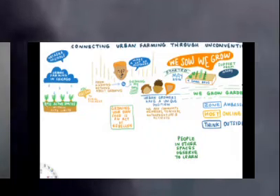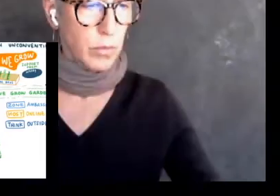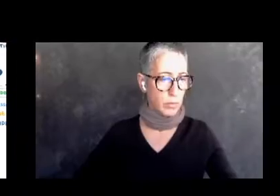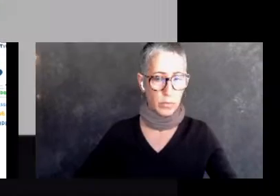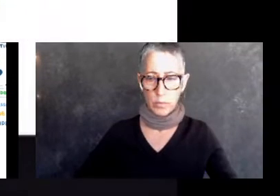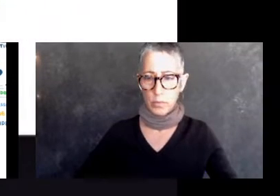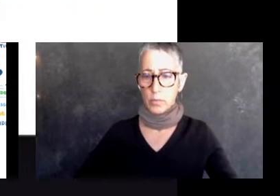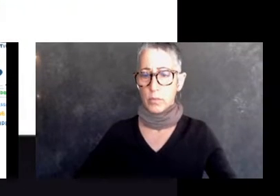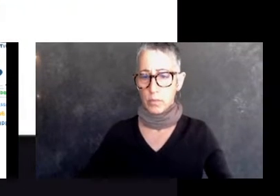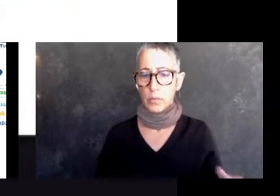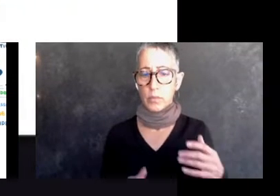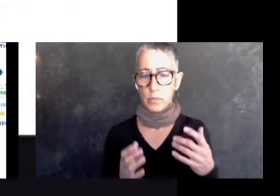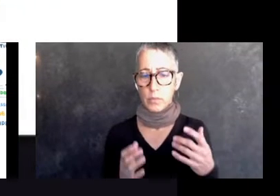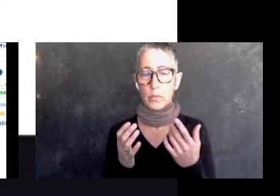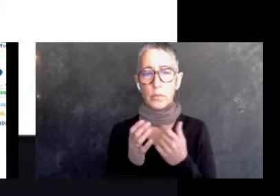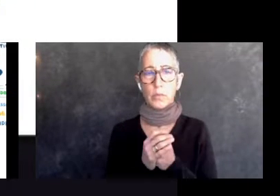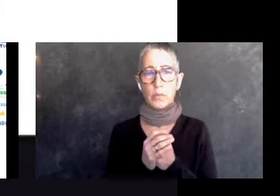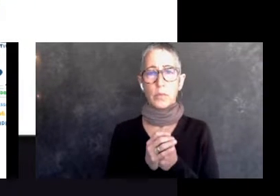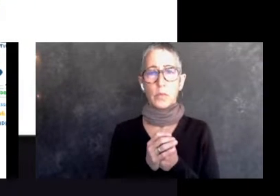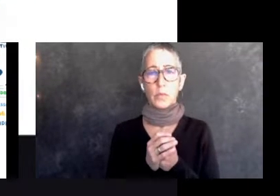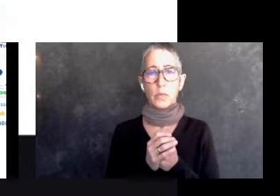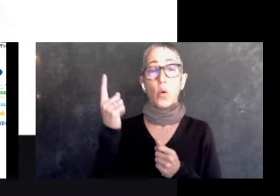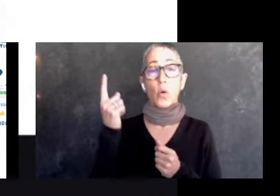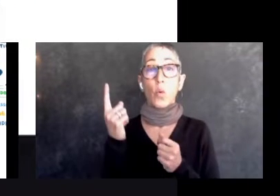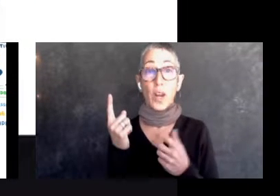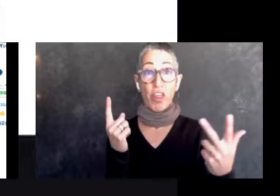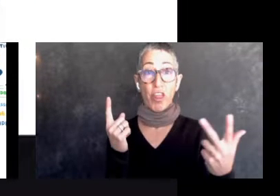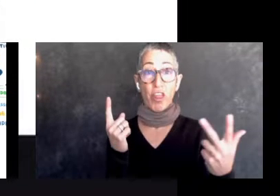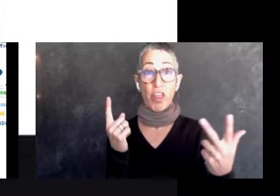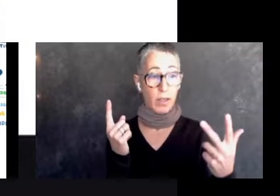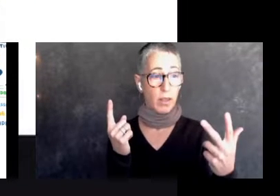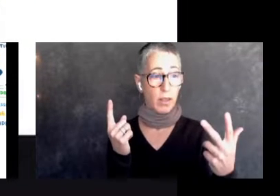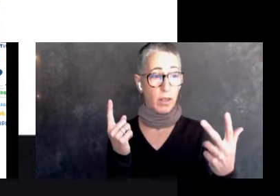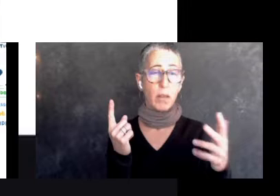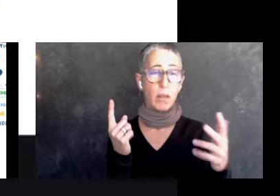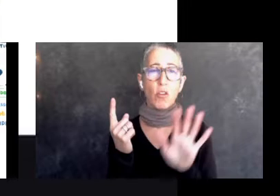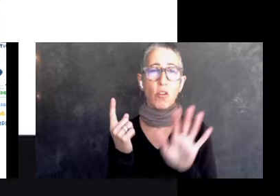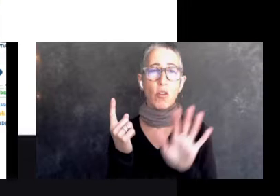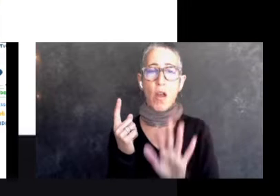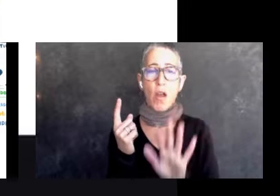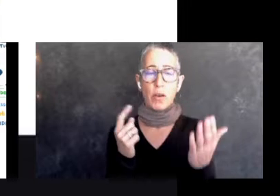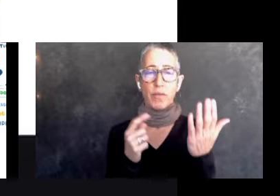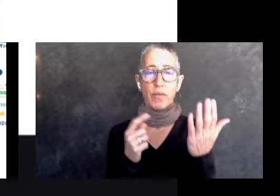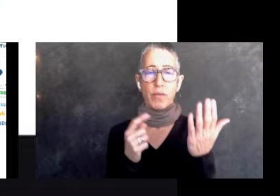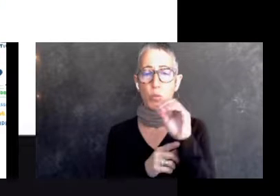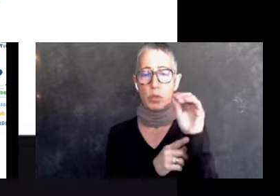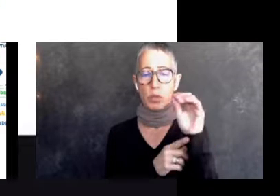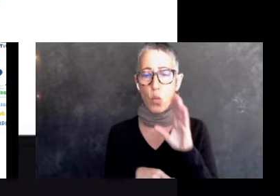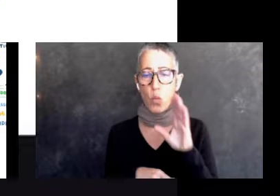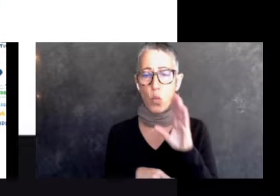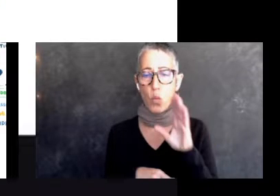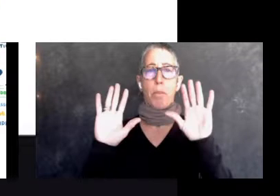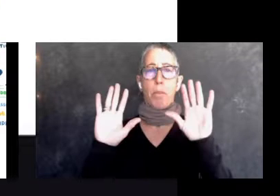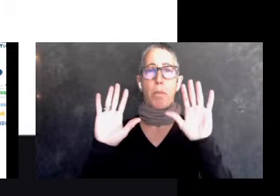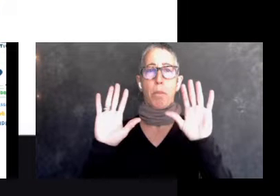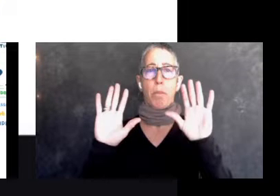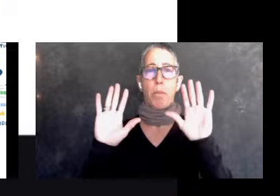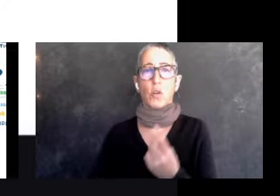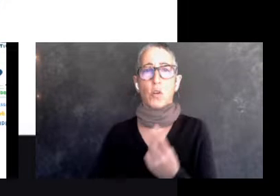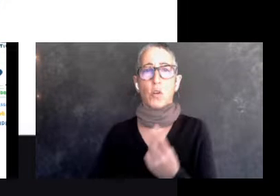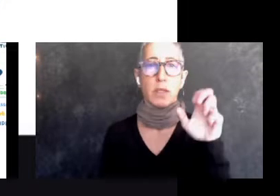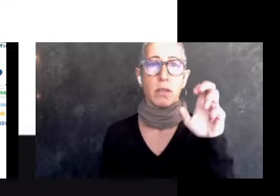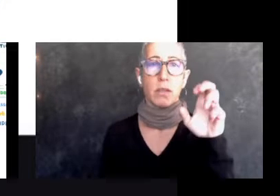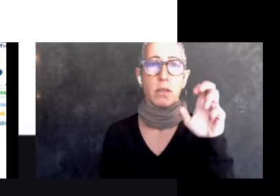out of, uh, those one in three, roughly 15% will give up after the first season of growing because they don't understand